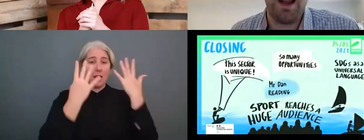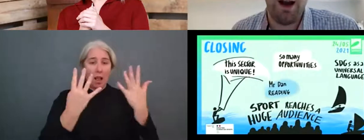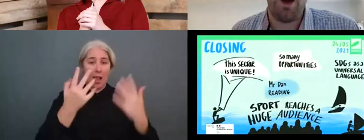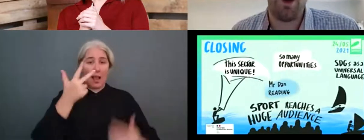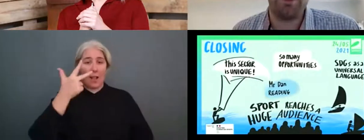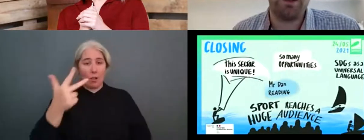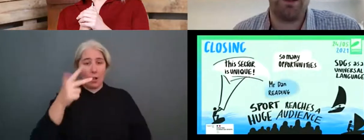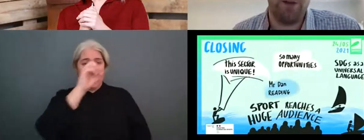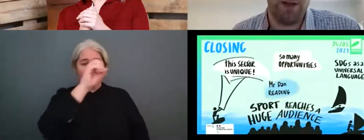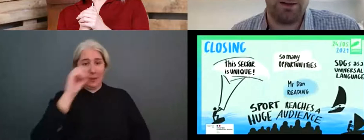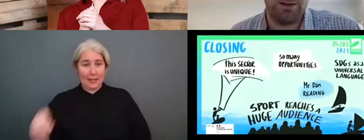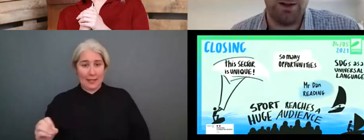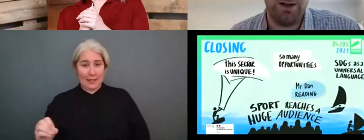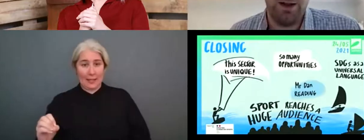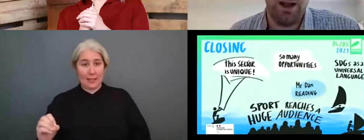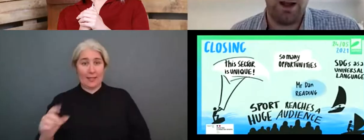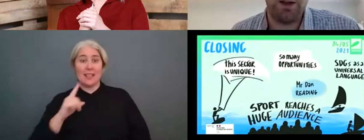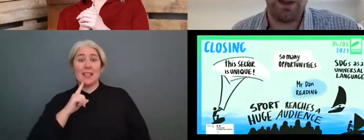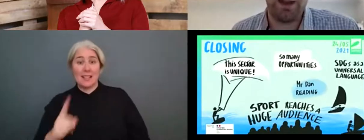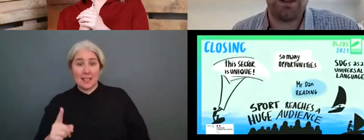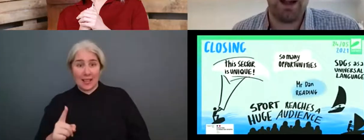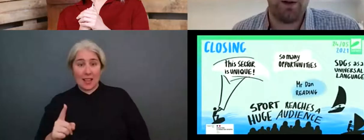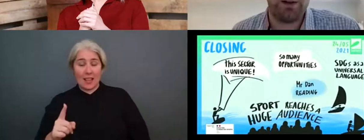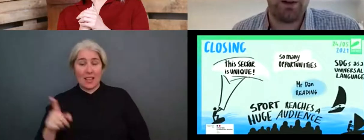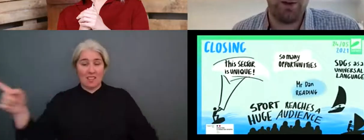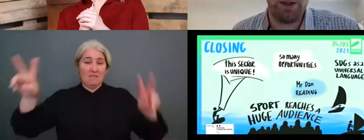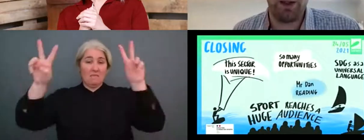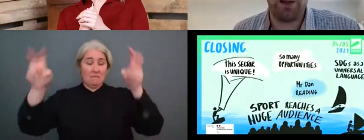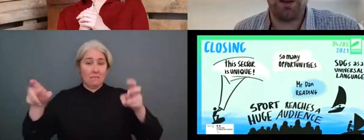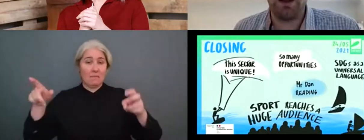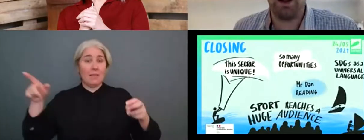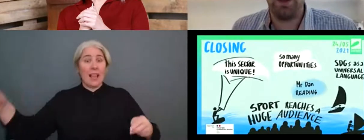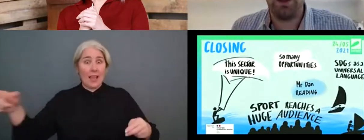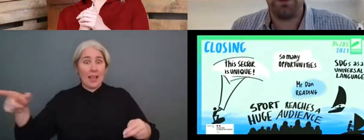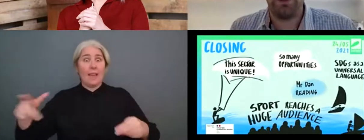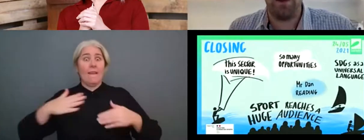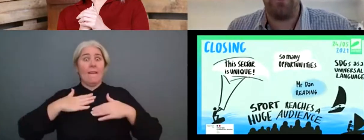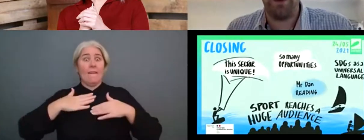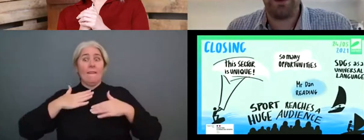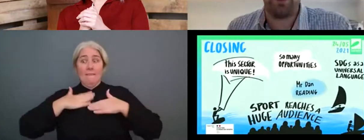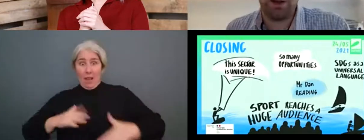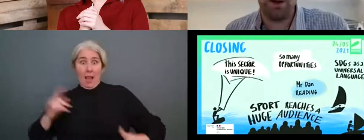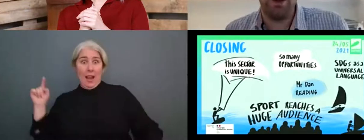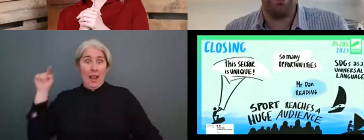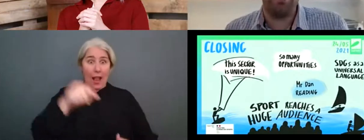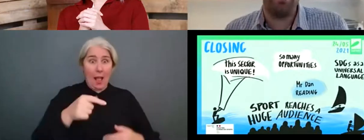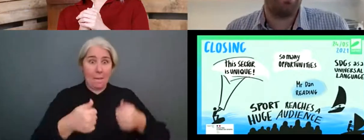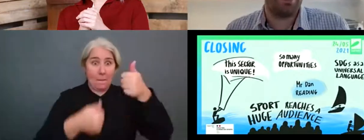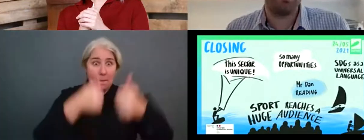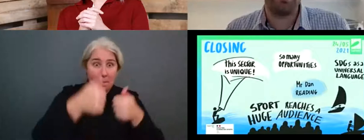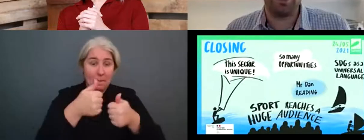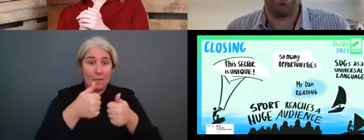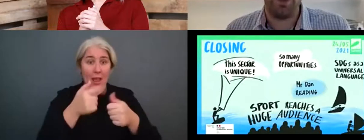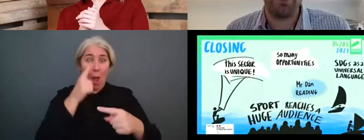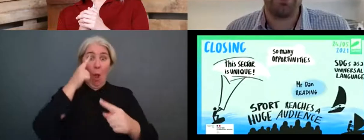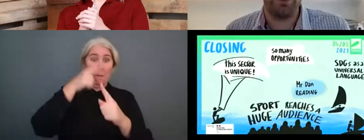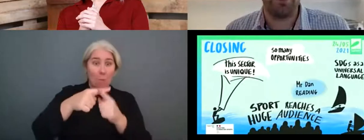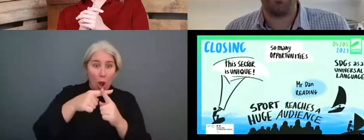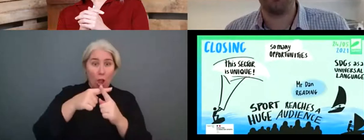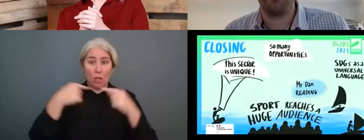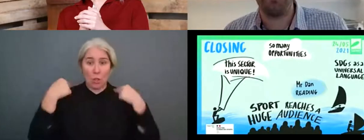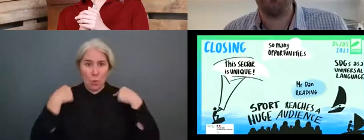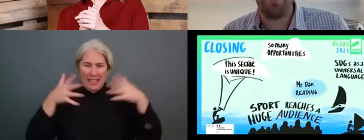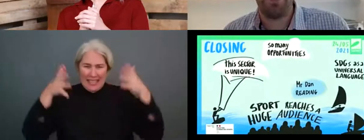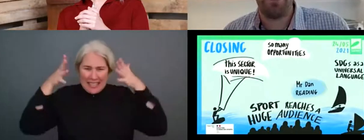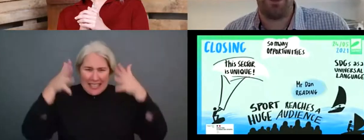enhanced the event. And I use that stat quite a lot because, you know, this is our next, I mean, the, the athletes for us are